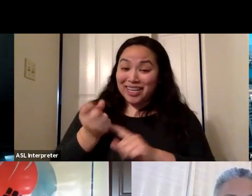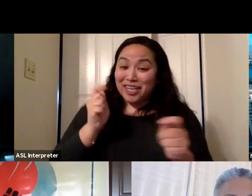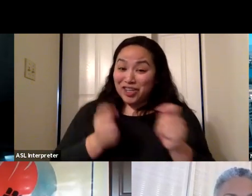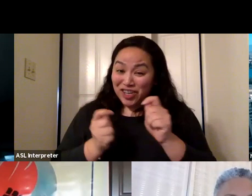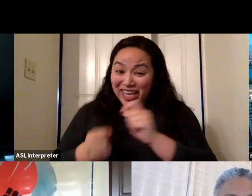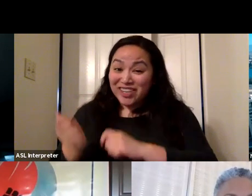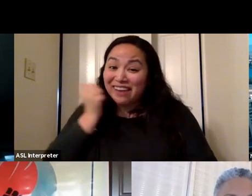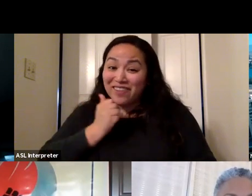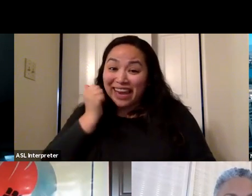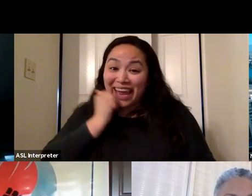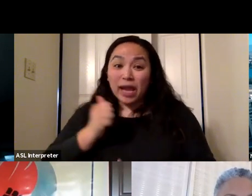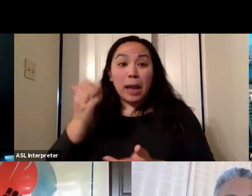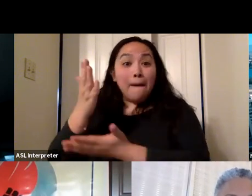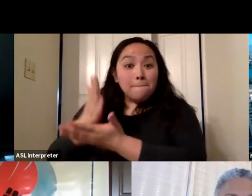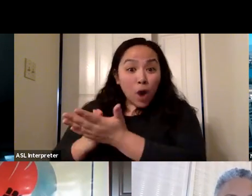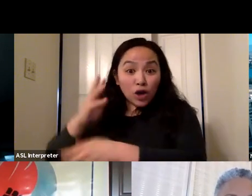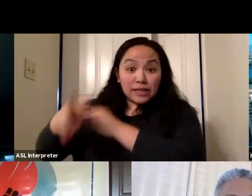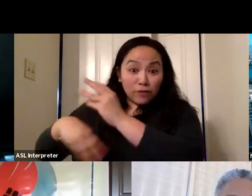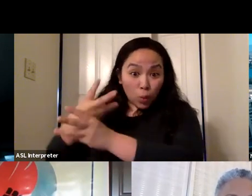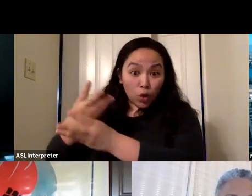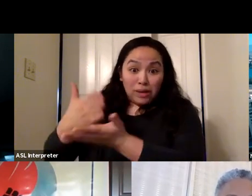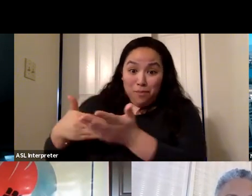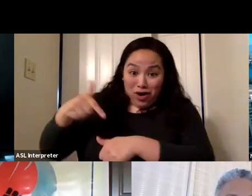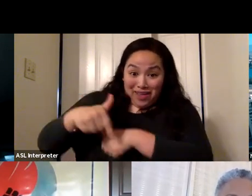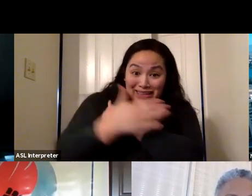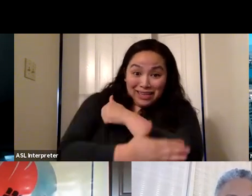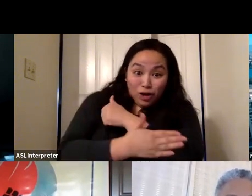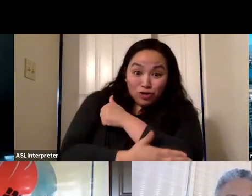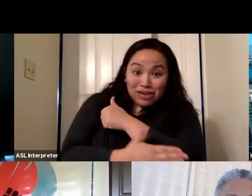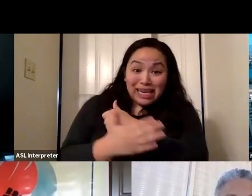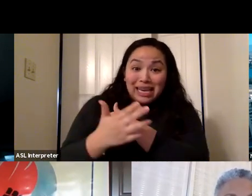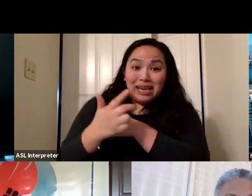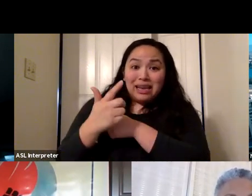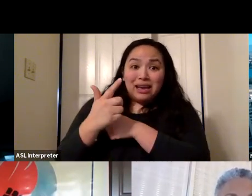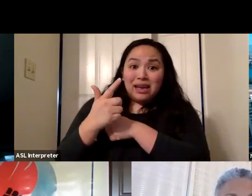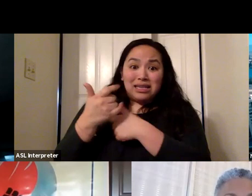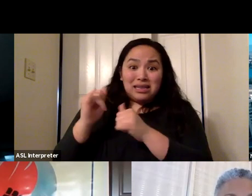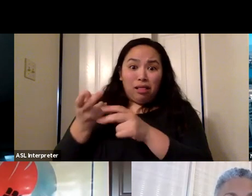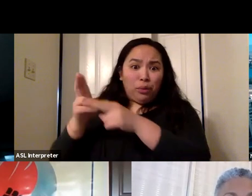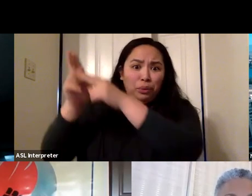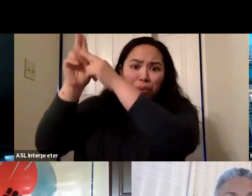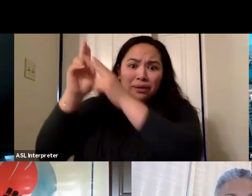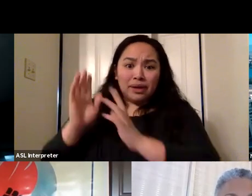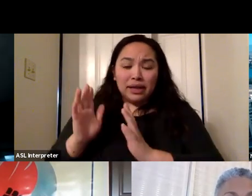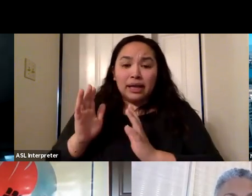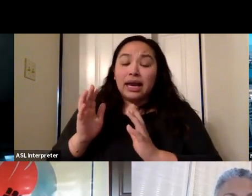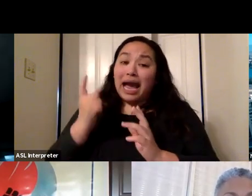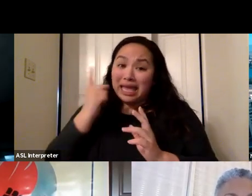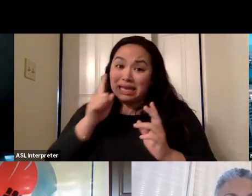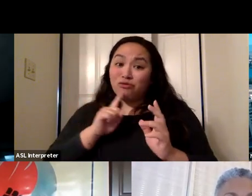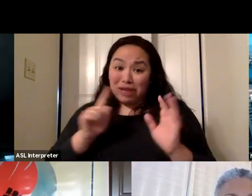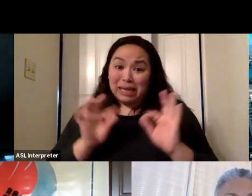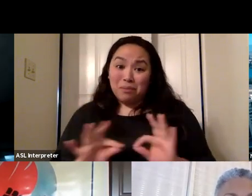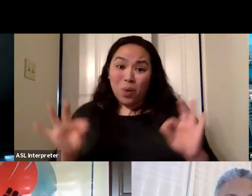situation where parts of the world and even parts of the country are headed in the wrong direction with this. And so I think it's really important that